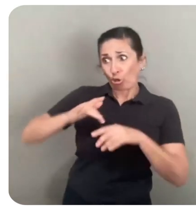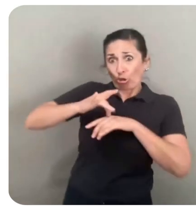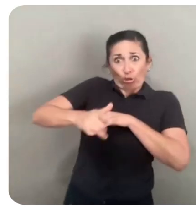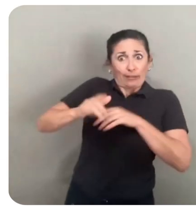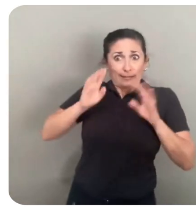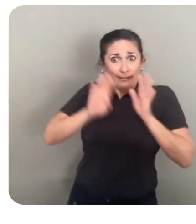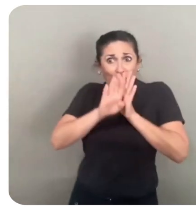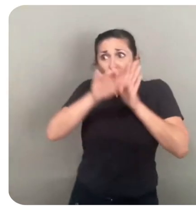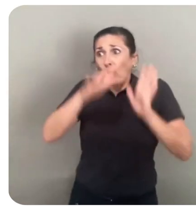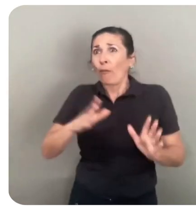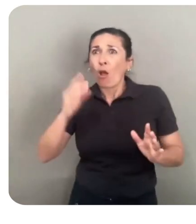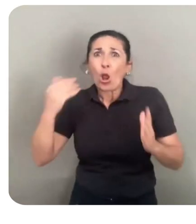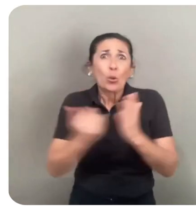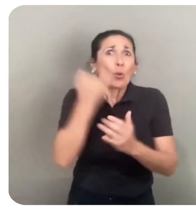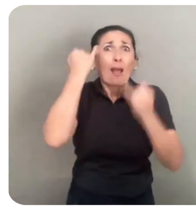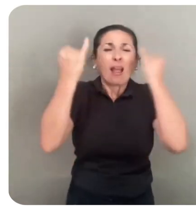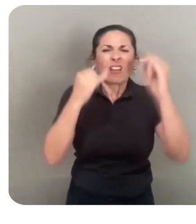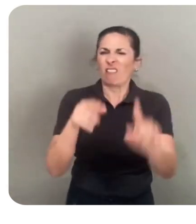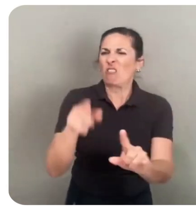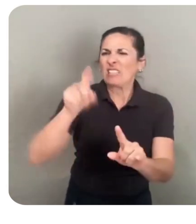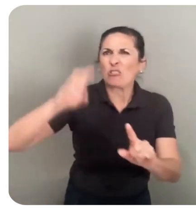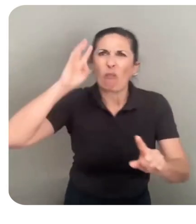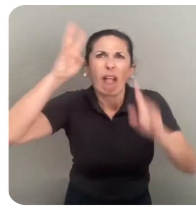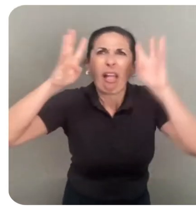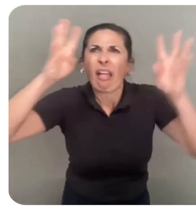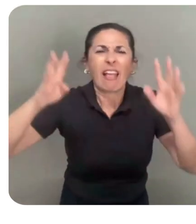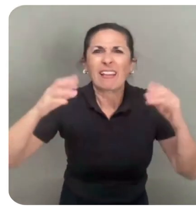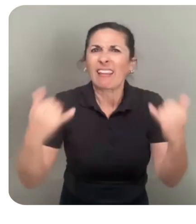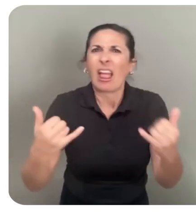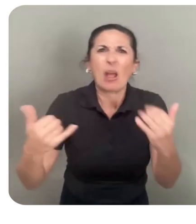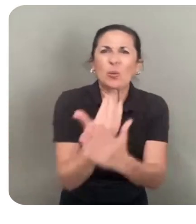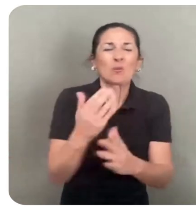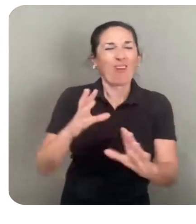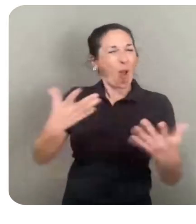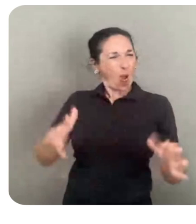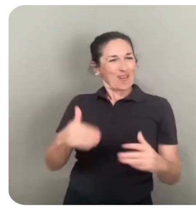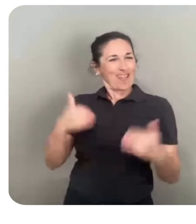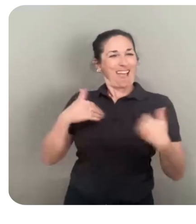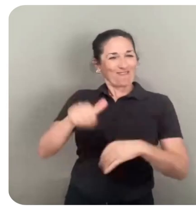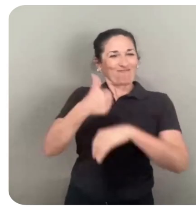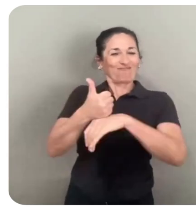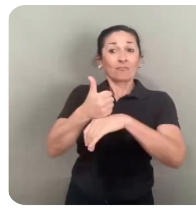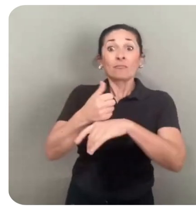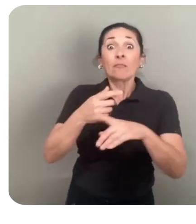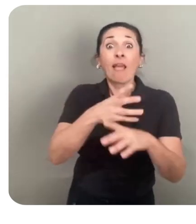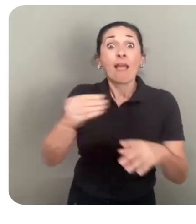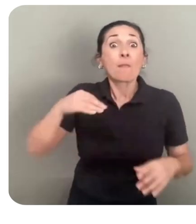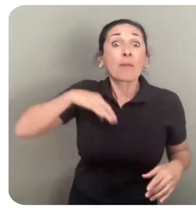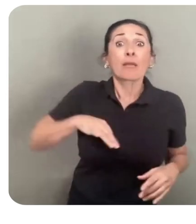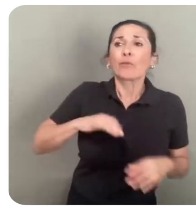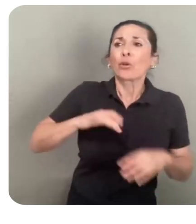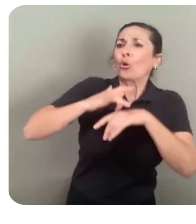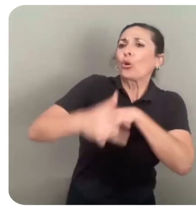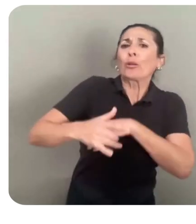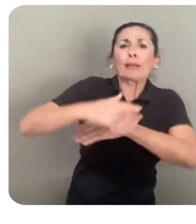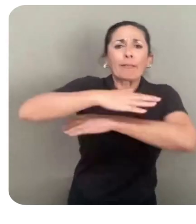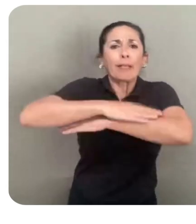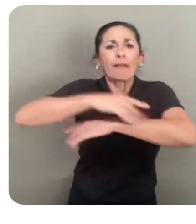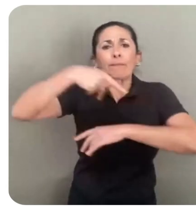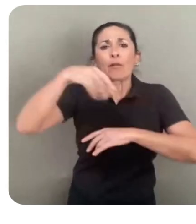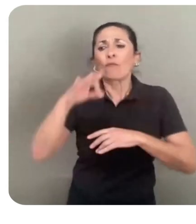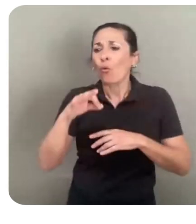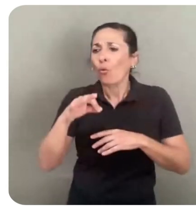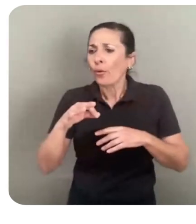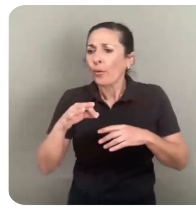so you don't need to invent everything yourself. You're also getting the benefit of a lot of early platform frictions being